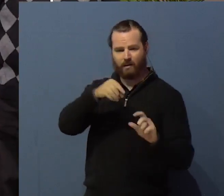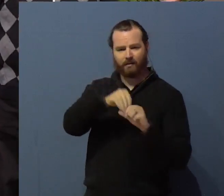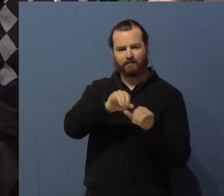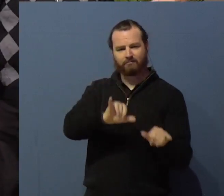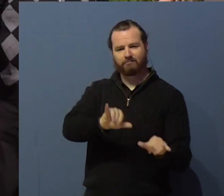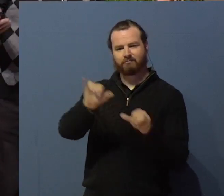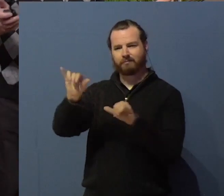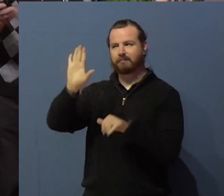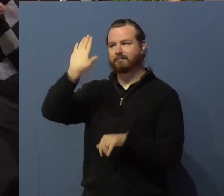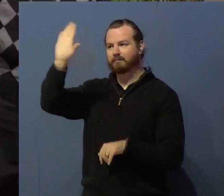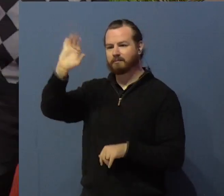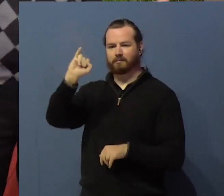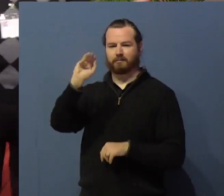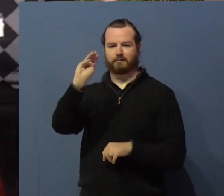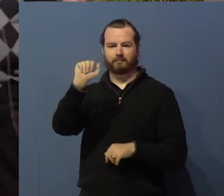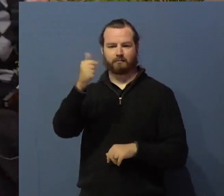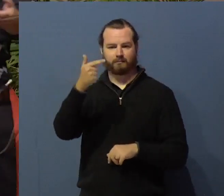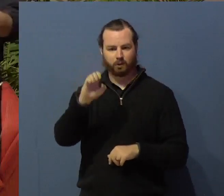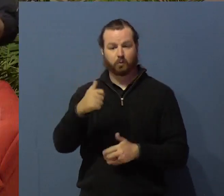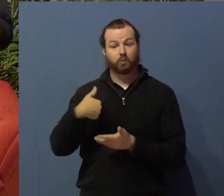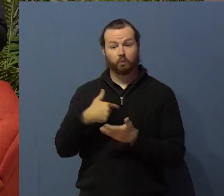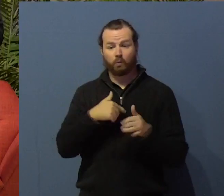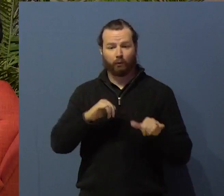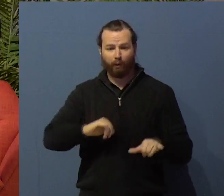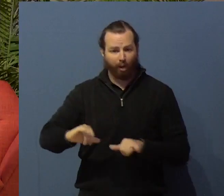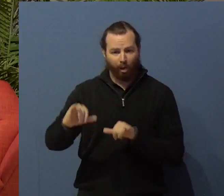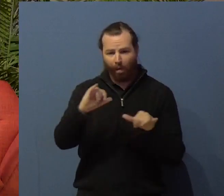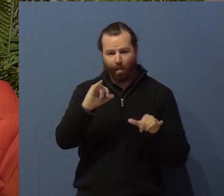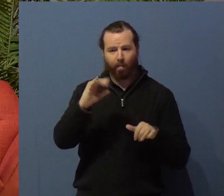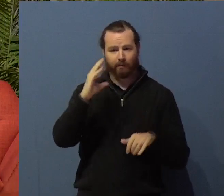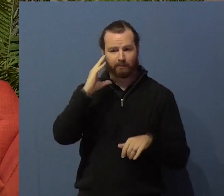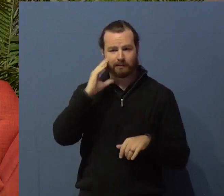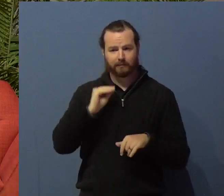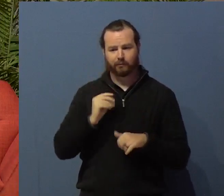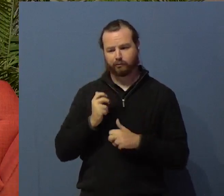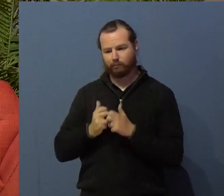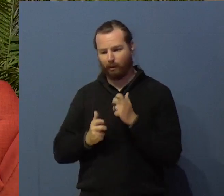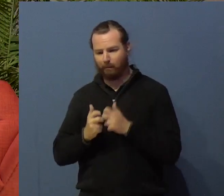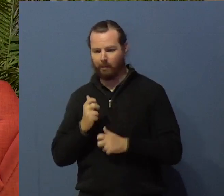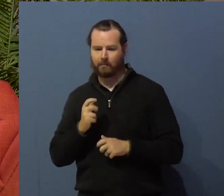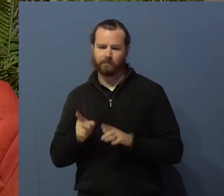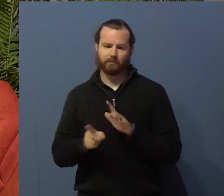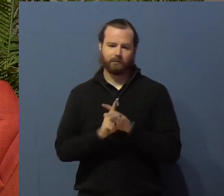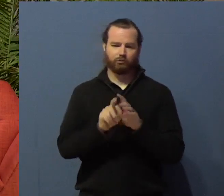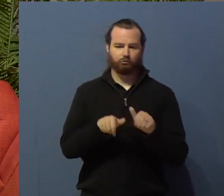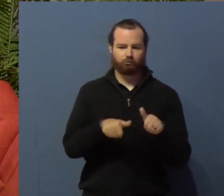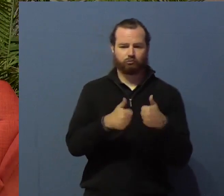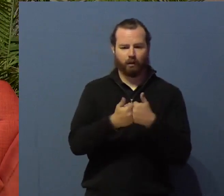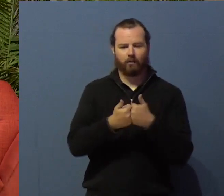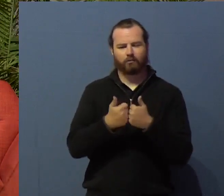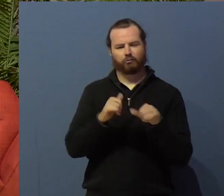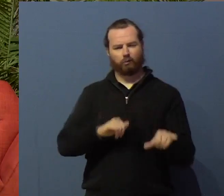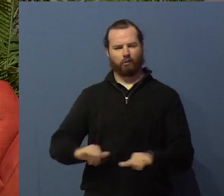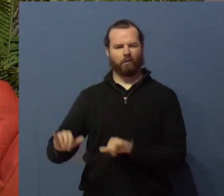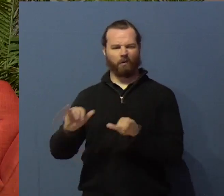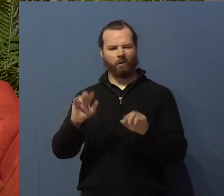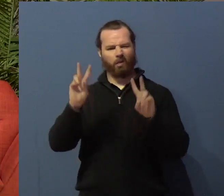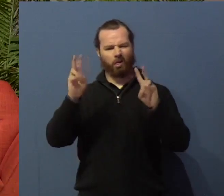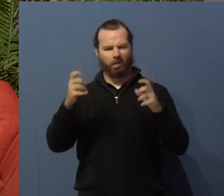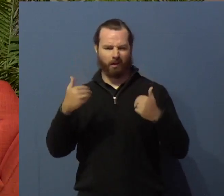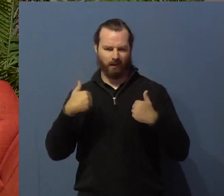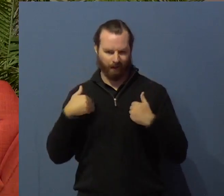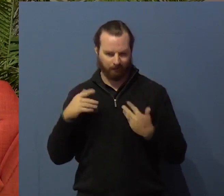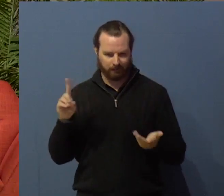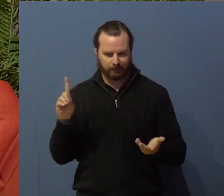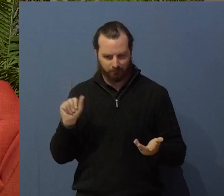We've all got issues. We've all got our problems. And dealing with people with disabilities and prejudice with people with disabilities goes way back.